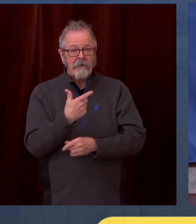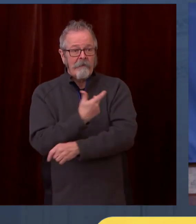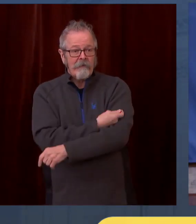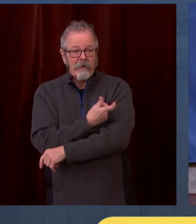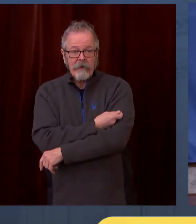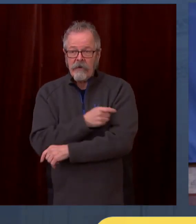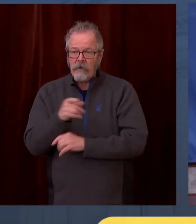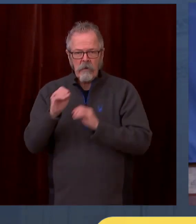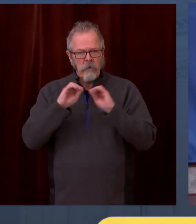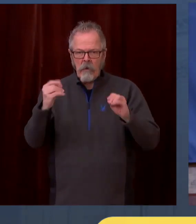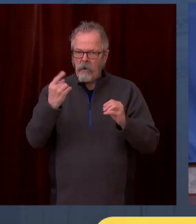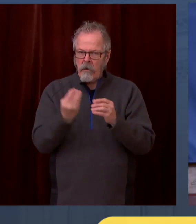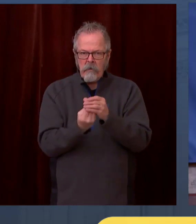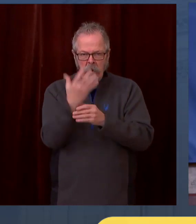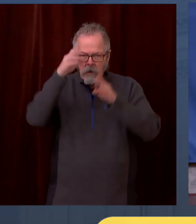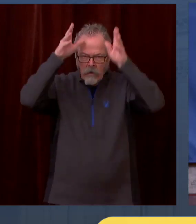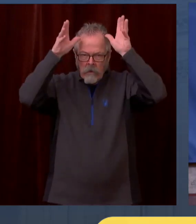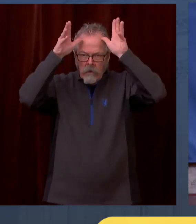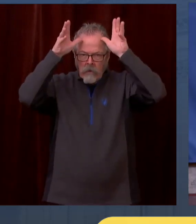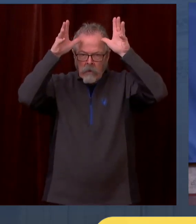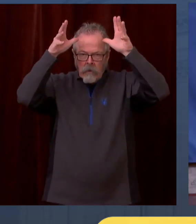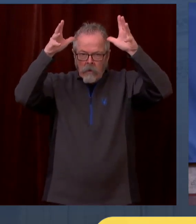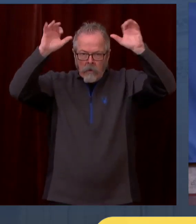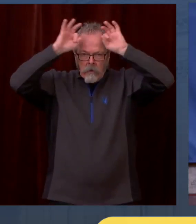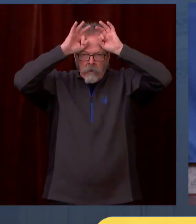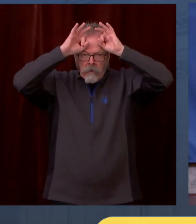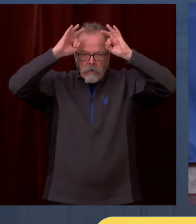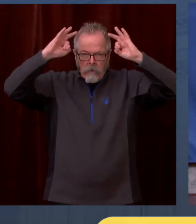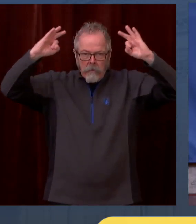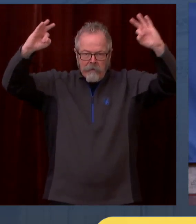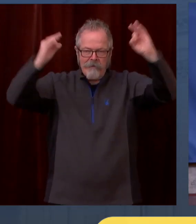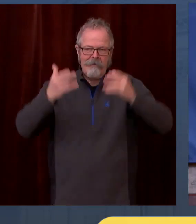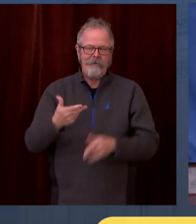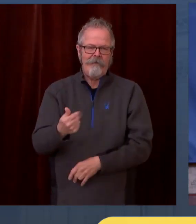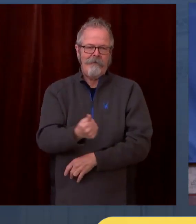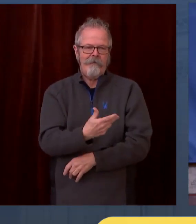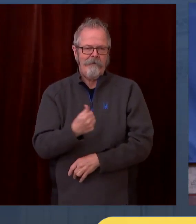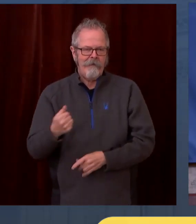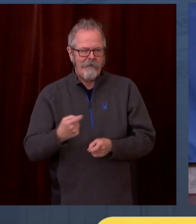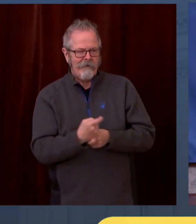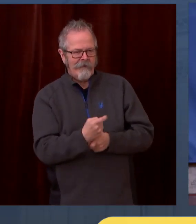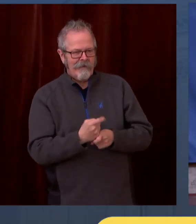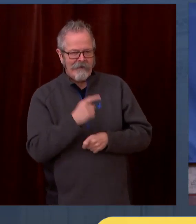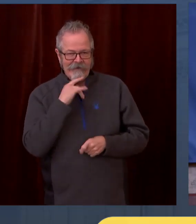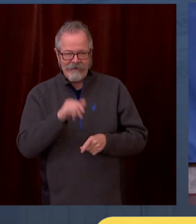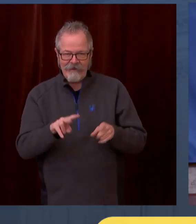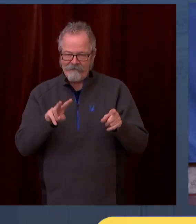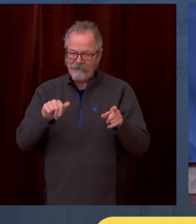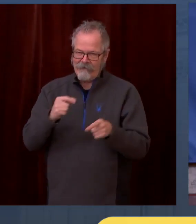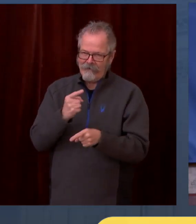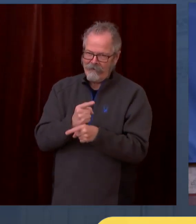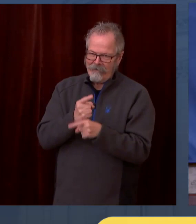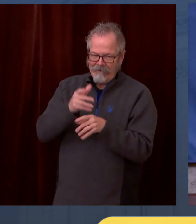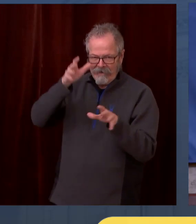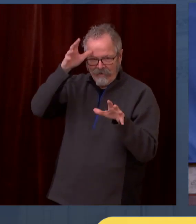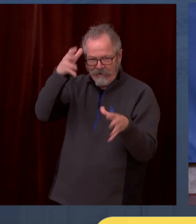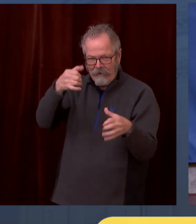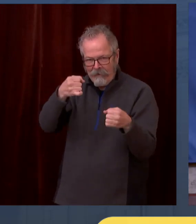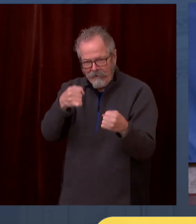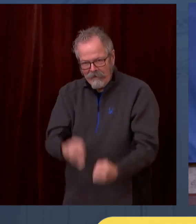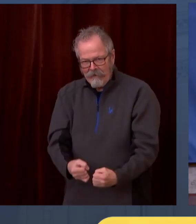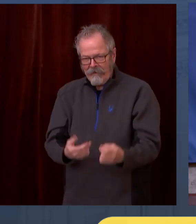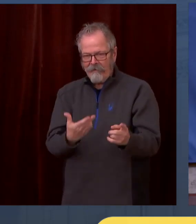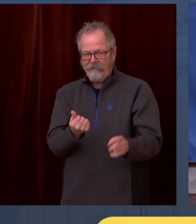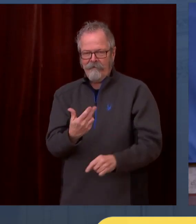that. And I encouraged all of us to encourage our loved ones, our friends. I encourage the employer